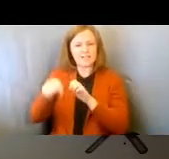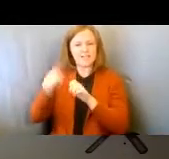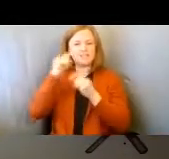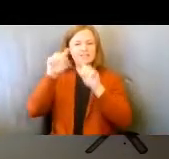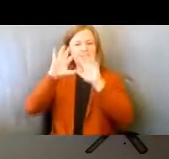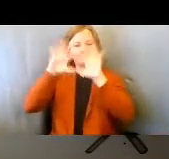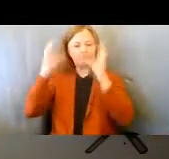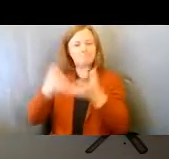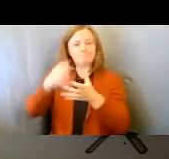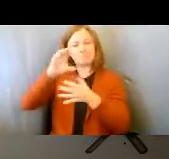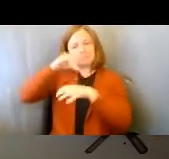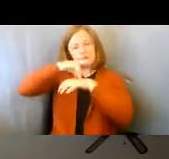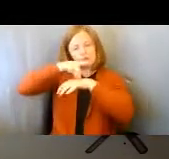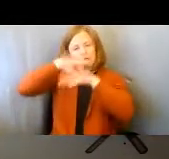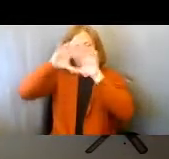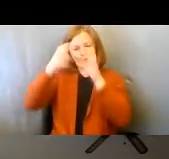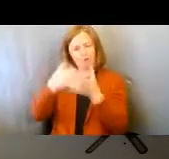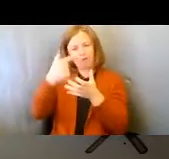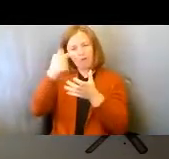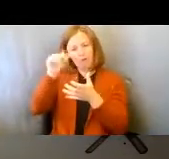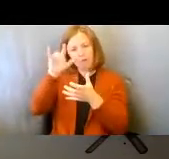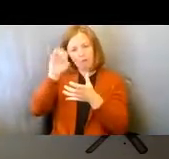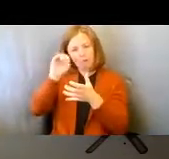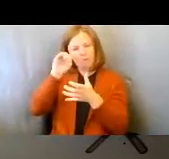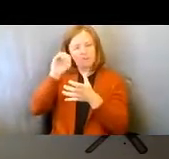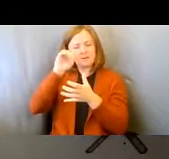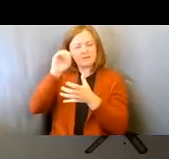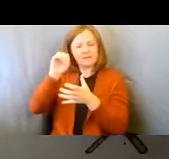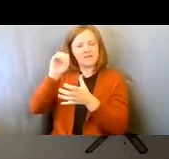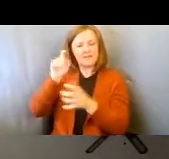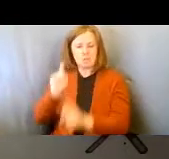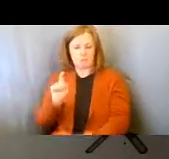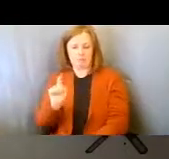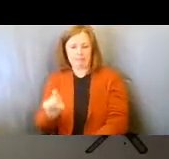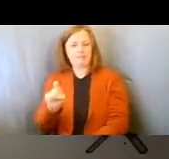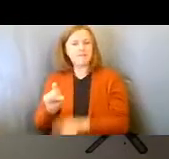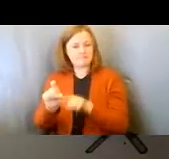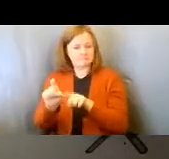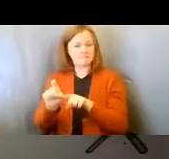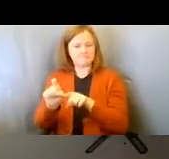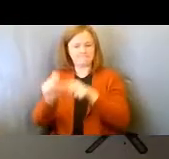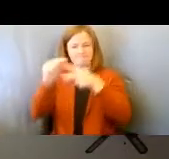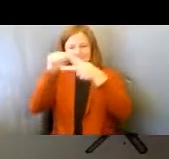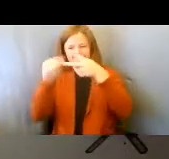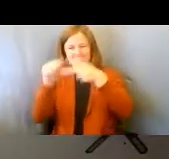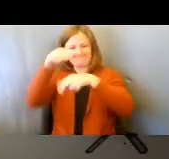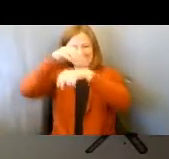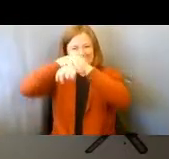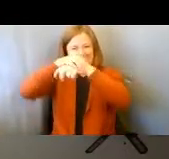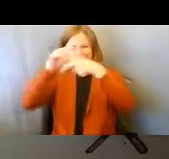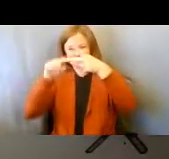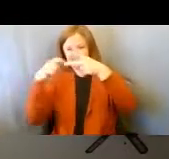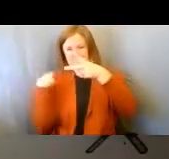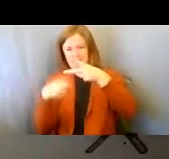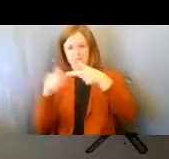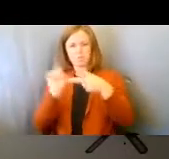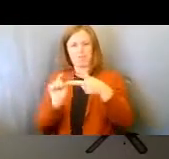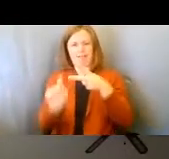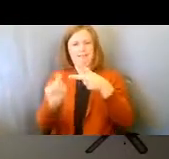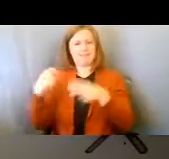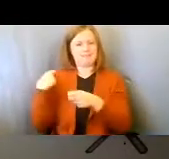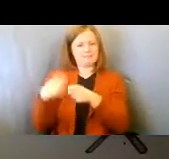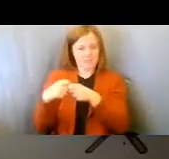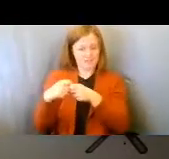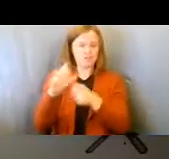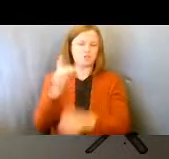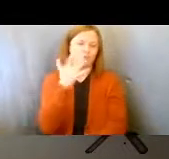-looking visual, and click Spanish as your preferred language.